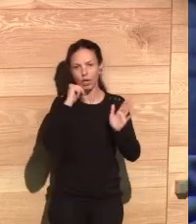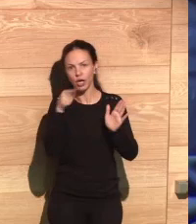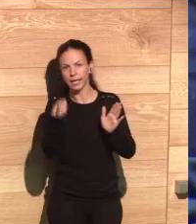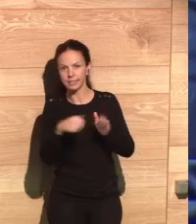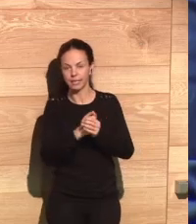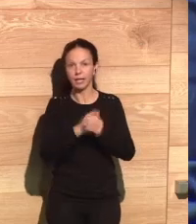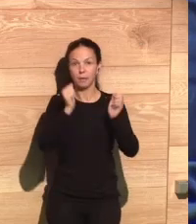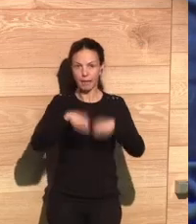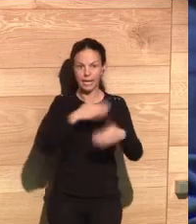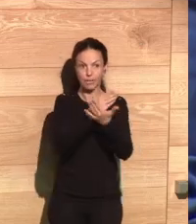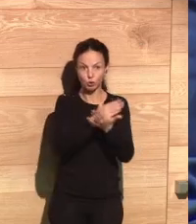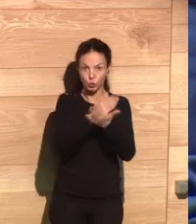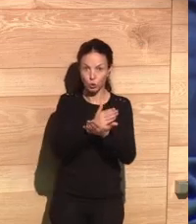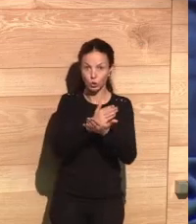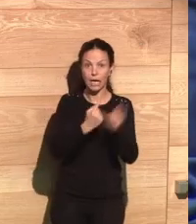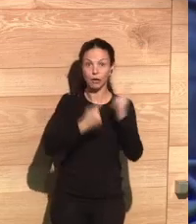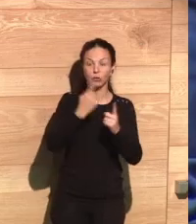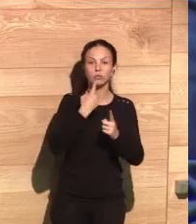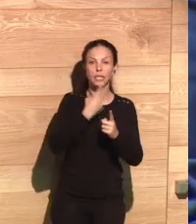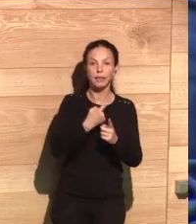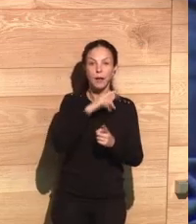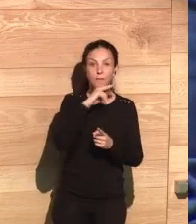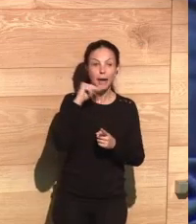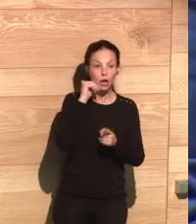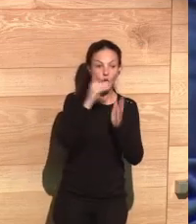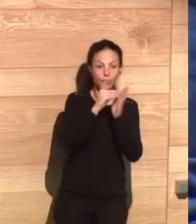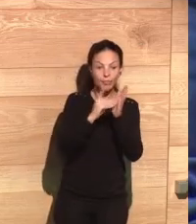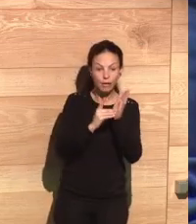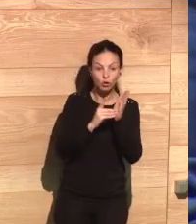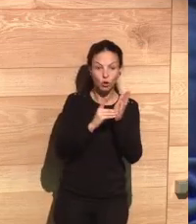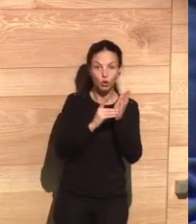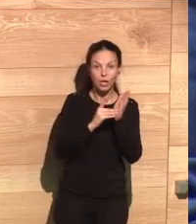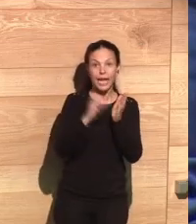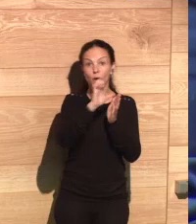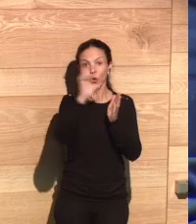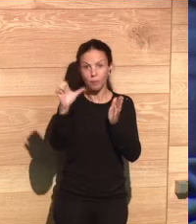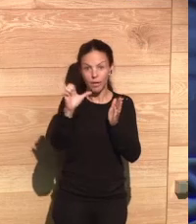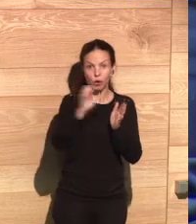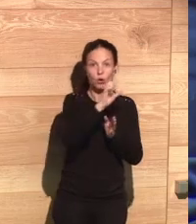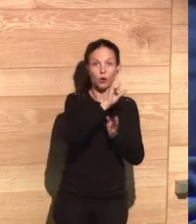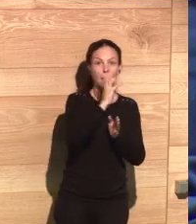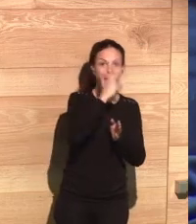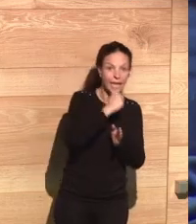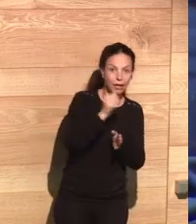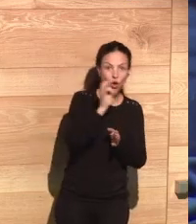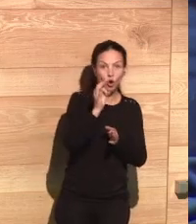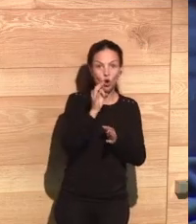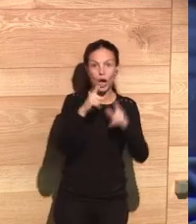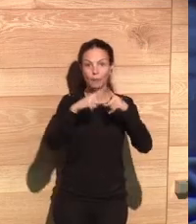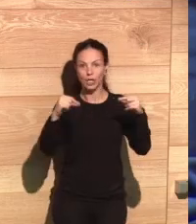streams to determine the value. But there are certain studies that